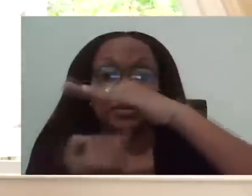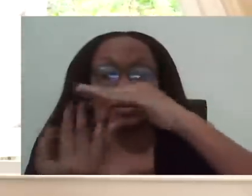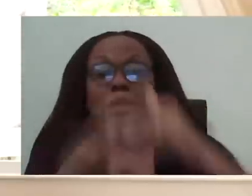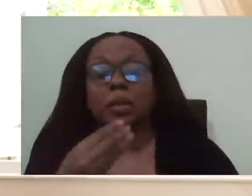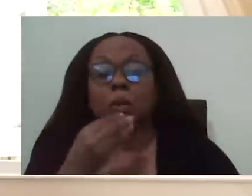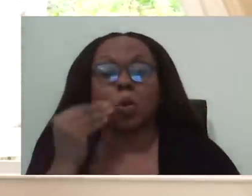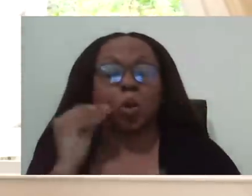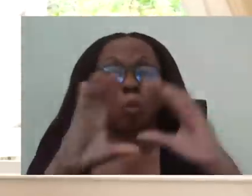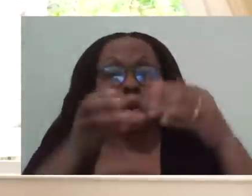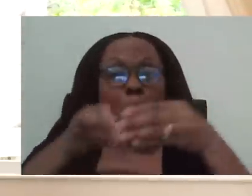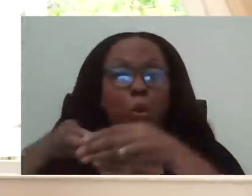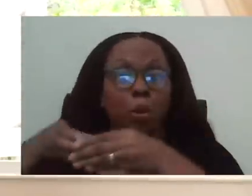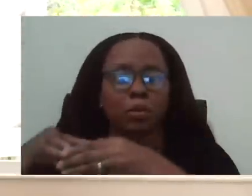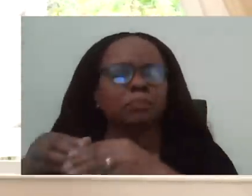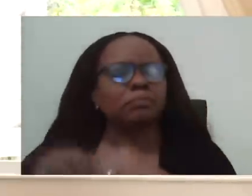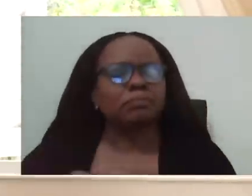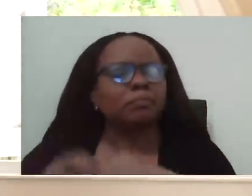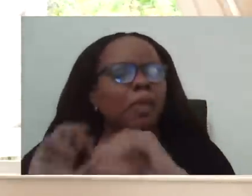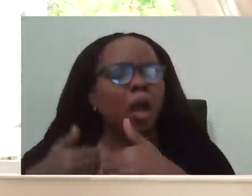has that been going Dr. Grandison?